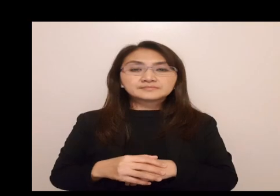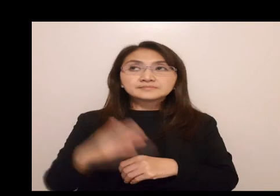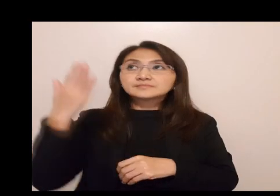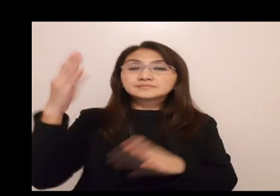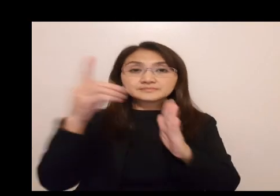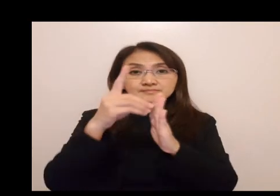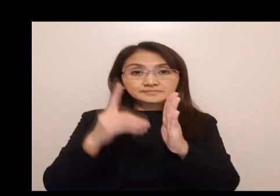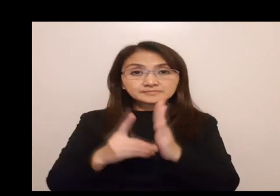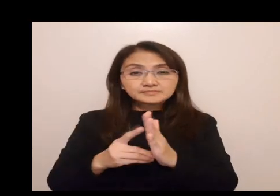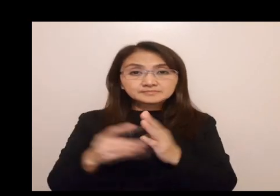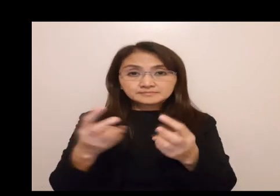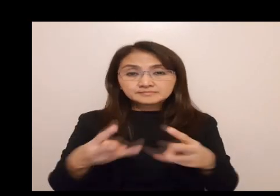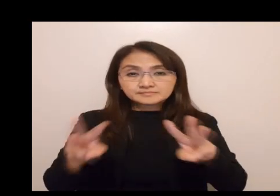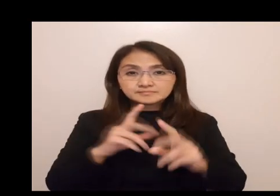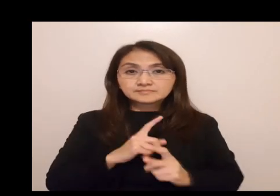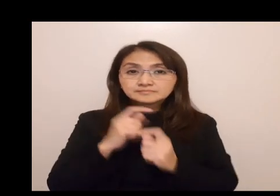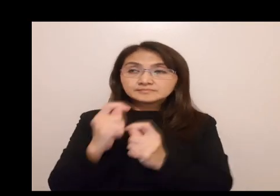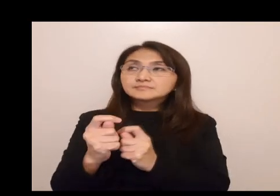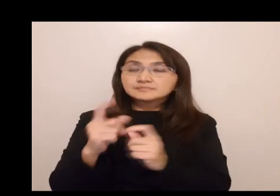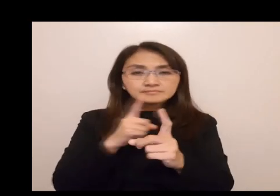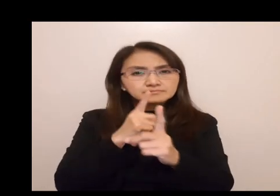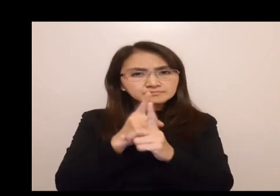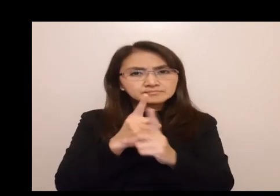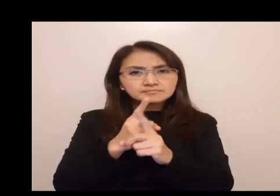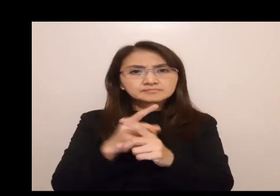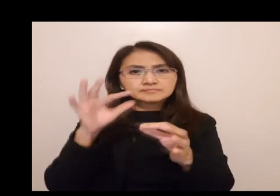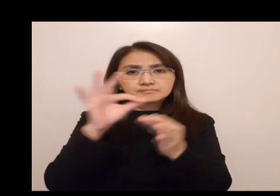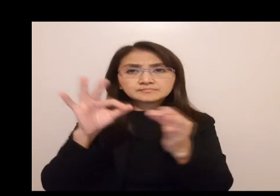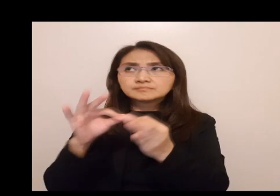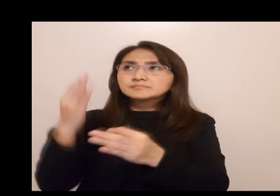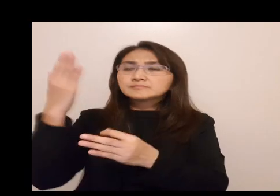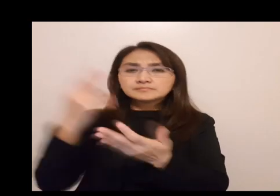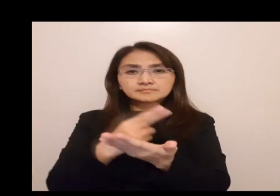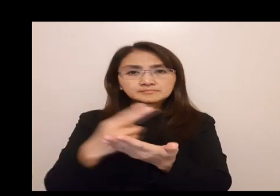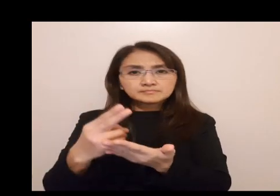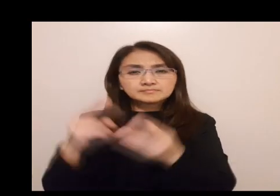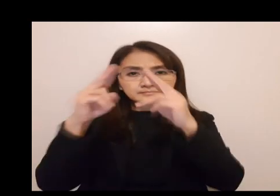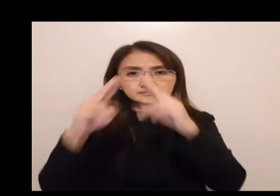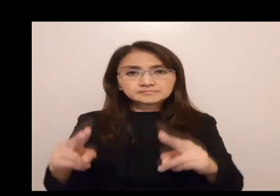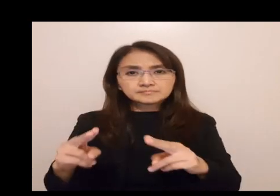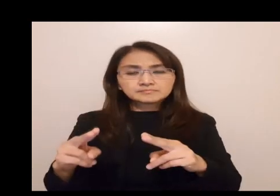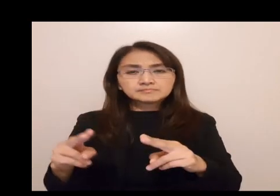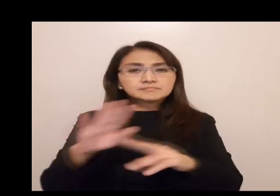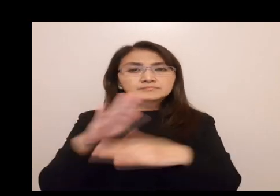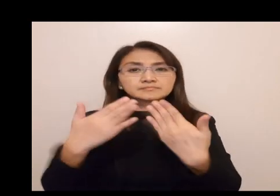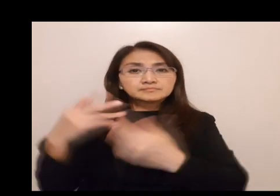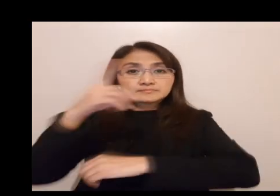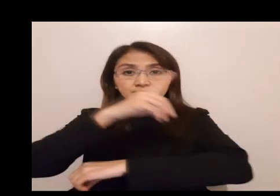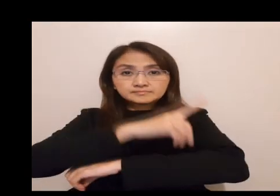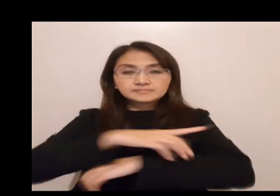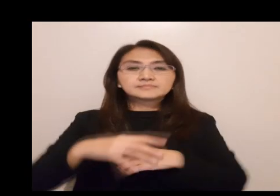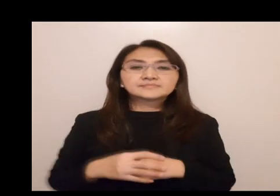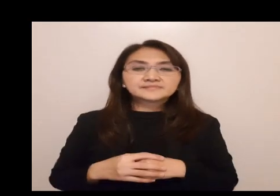Your decrees are worthy of trust indeed. Holiness befits your house, O Lord, for length of days.